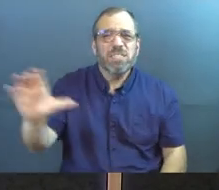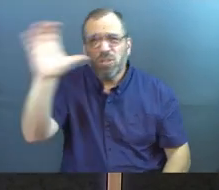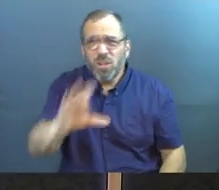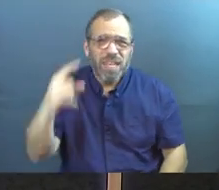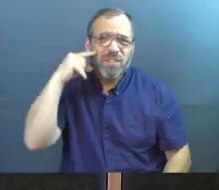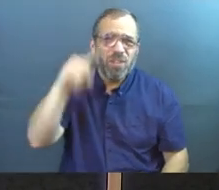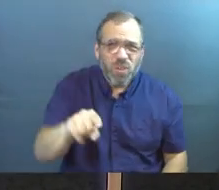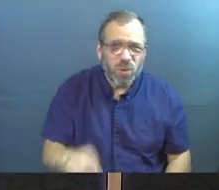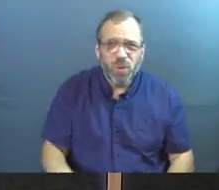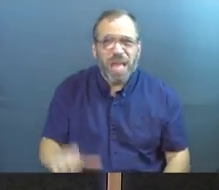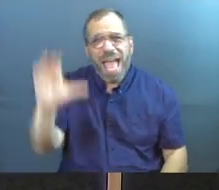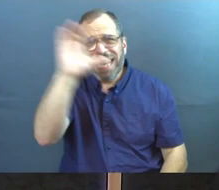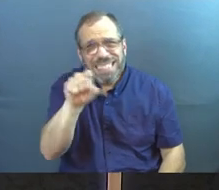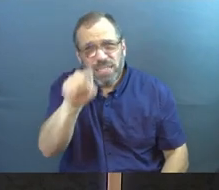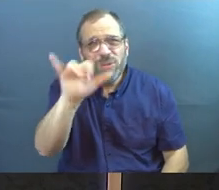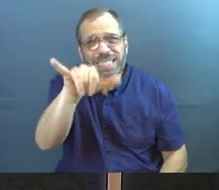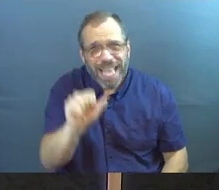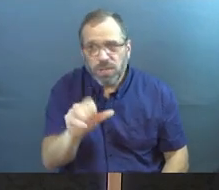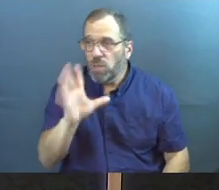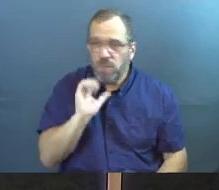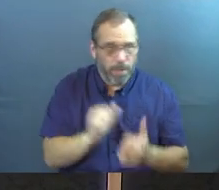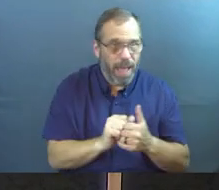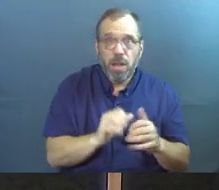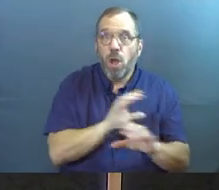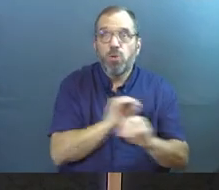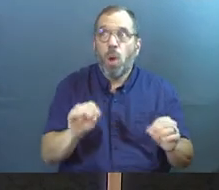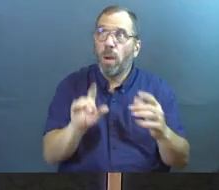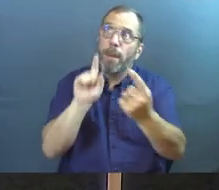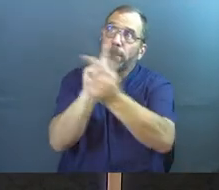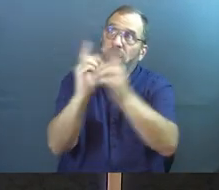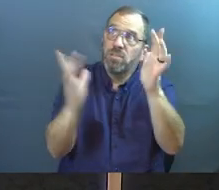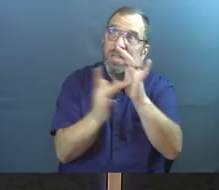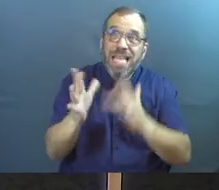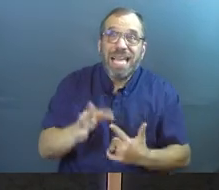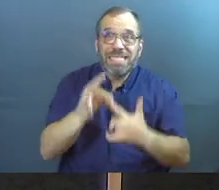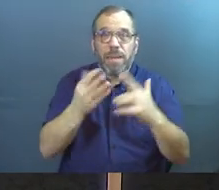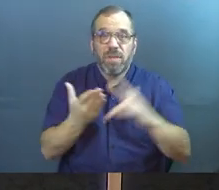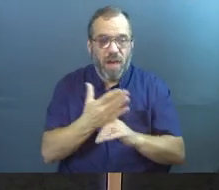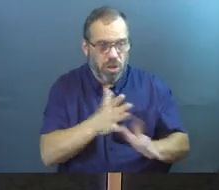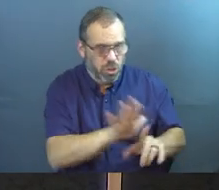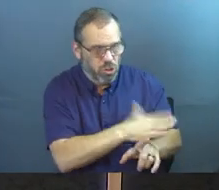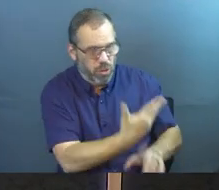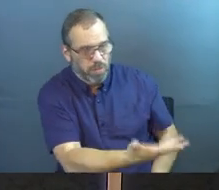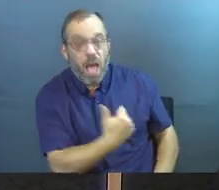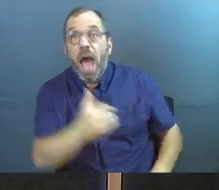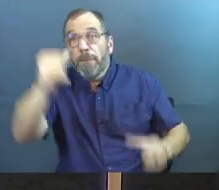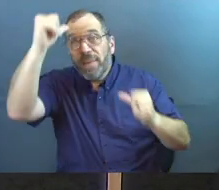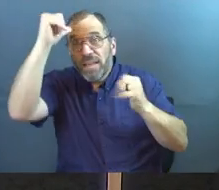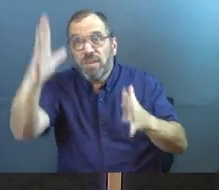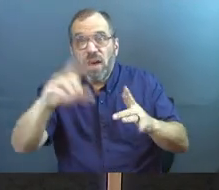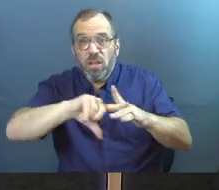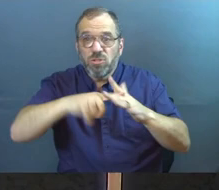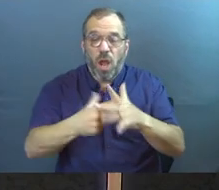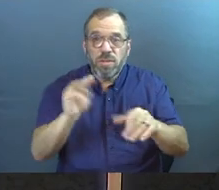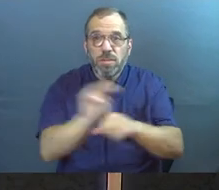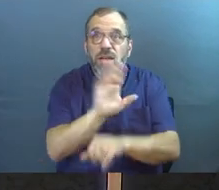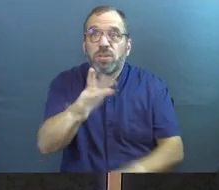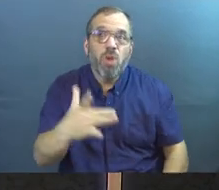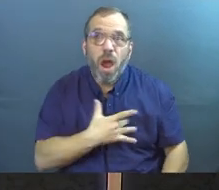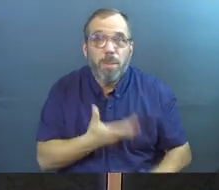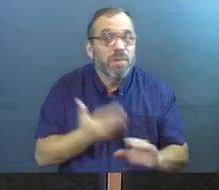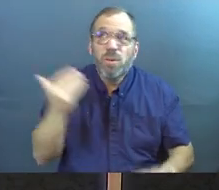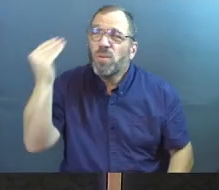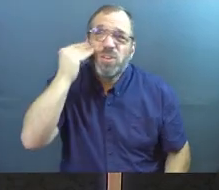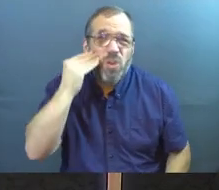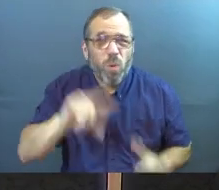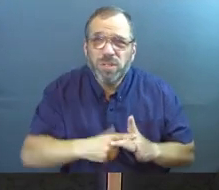is. And he's seeking you. We talk about the fact that nobody can come to Jesus unless the father draws him. Because the father starts the miracle in your heart before